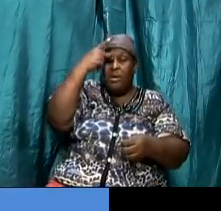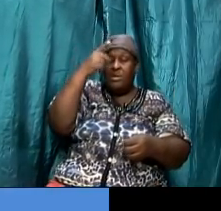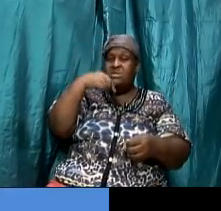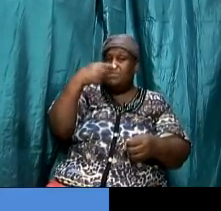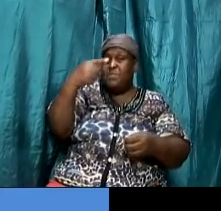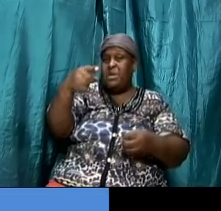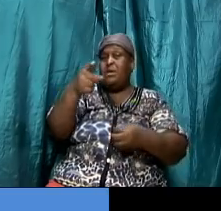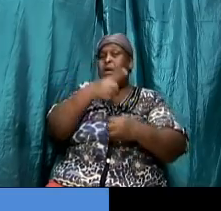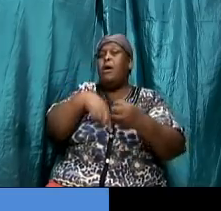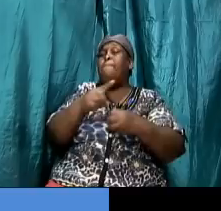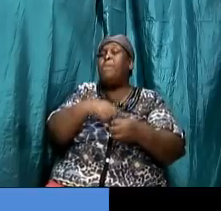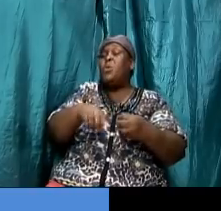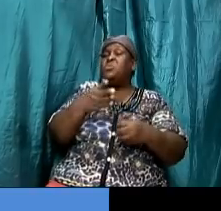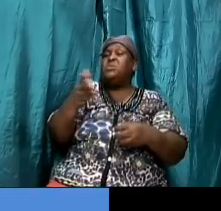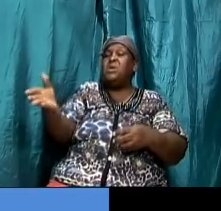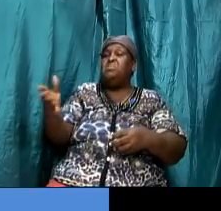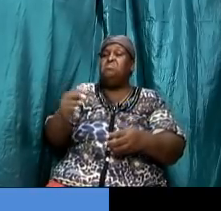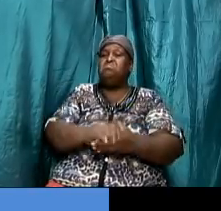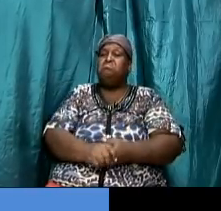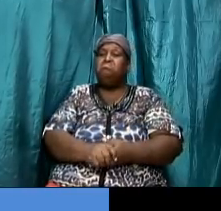the dietary law